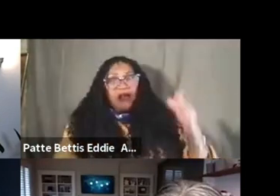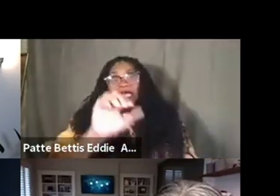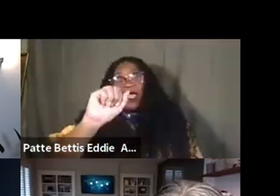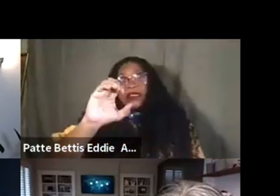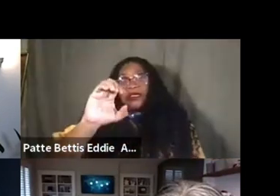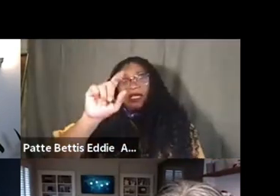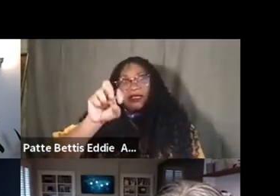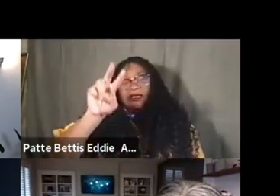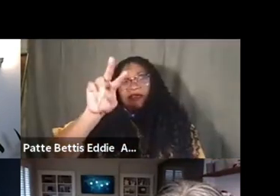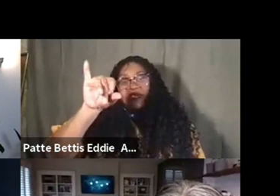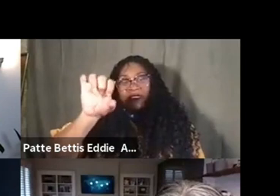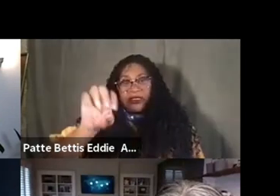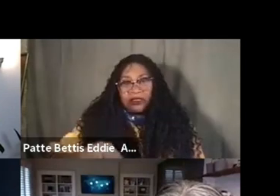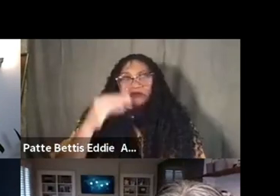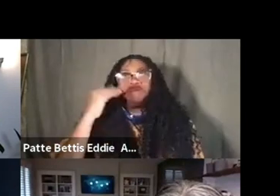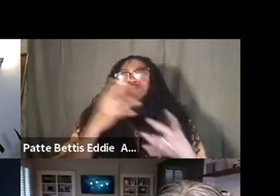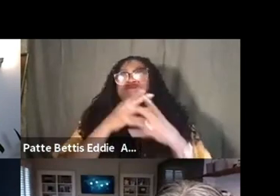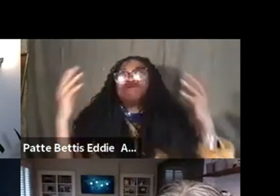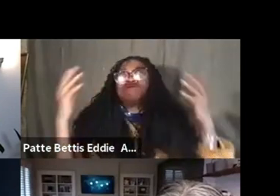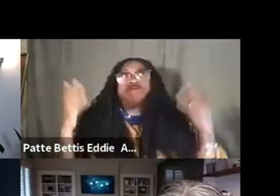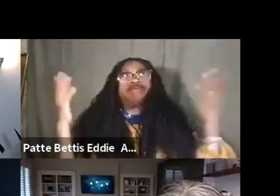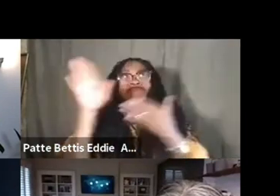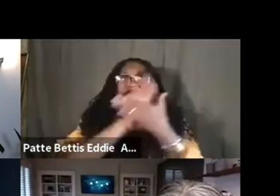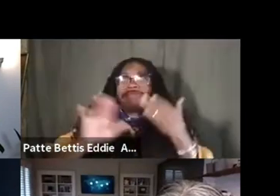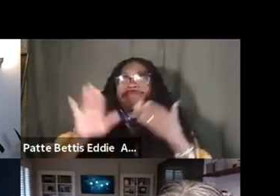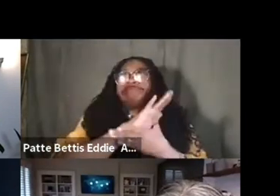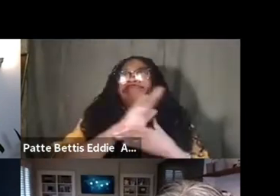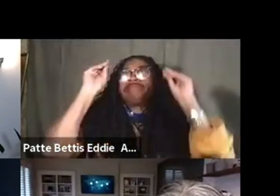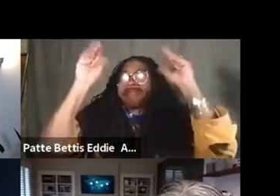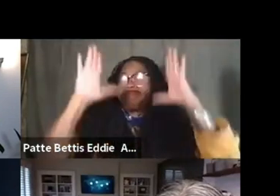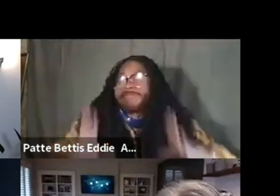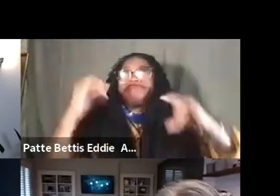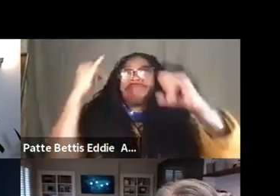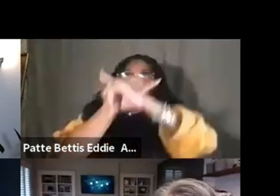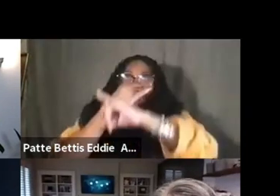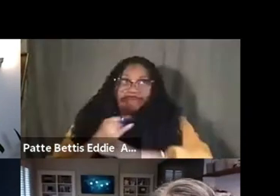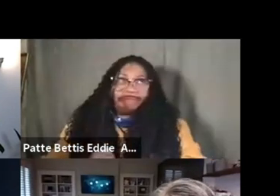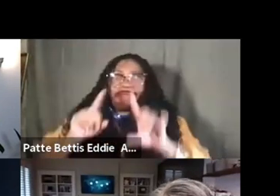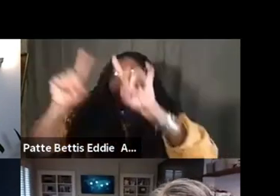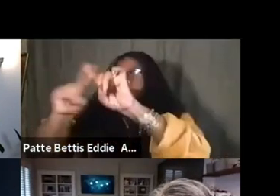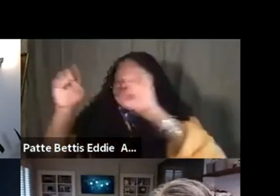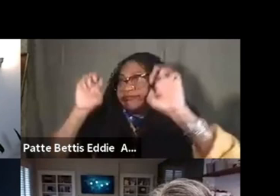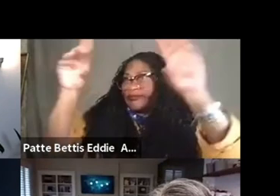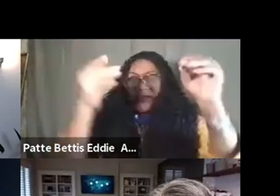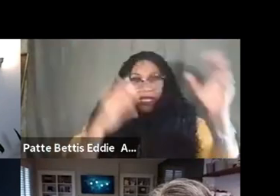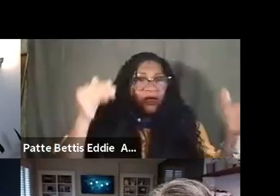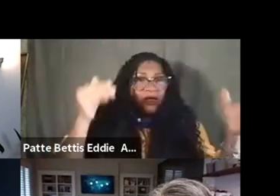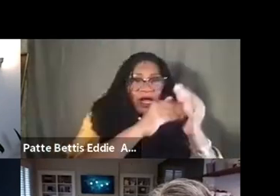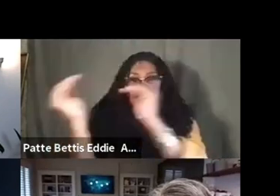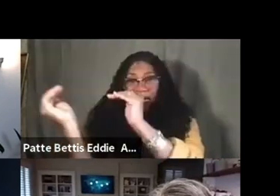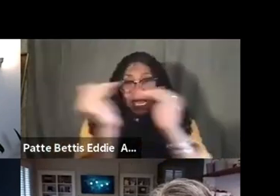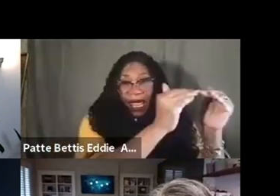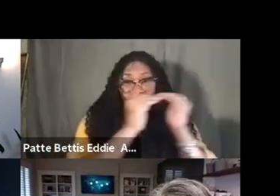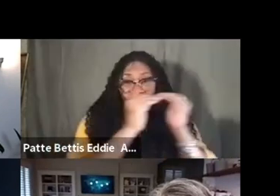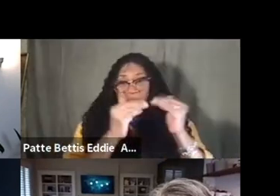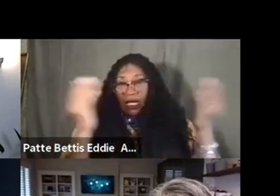know a lot of institutions and some artists are saying that their work is about equity, their work is about anti-racism, I don't